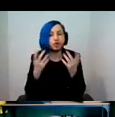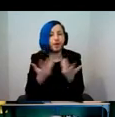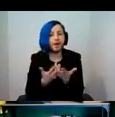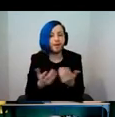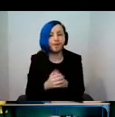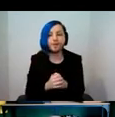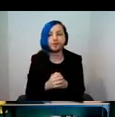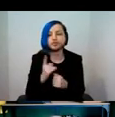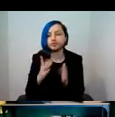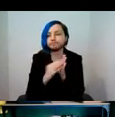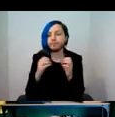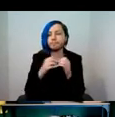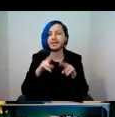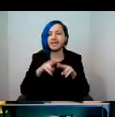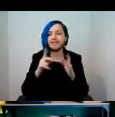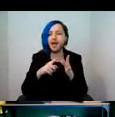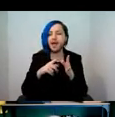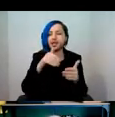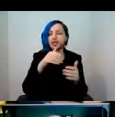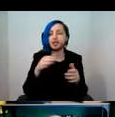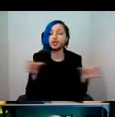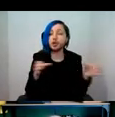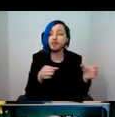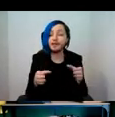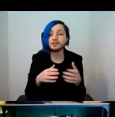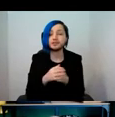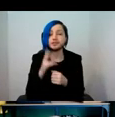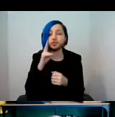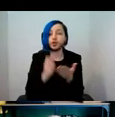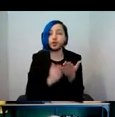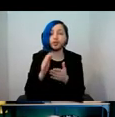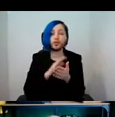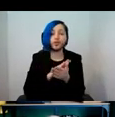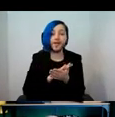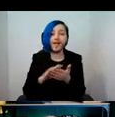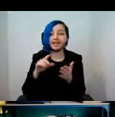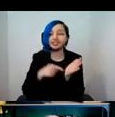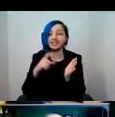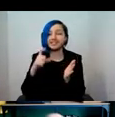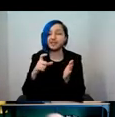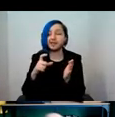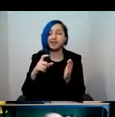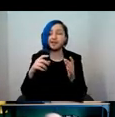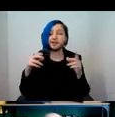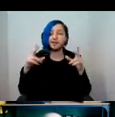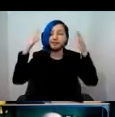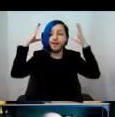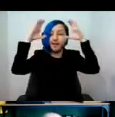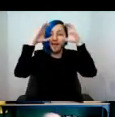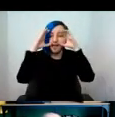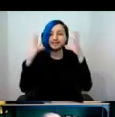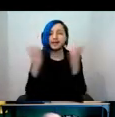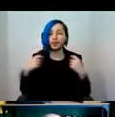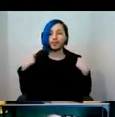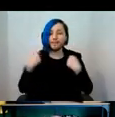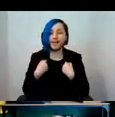example, the BFI curators experienced that through a HTC headset with vibrating backpacks synchronised